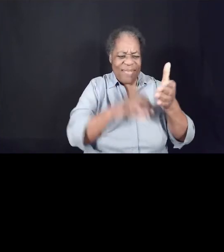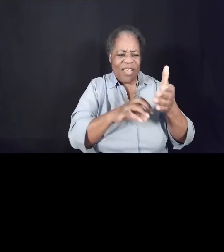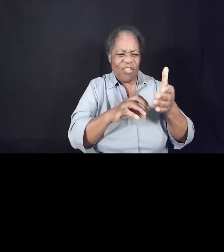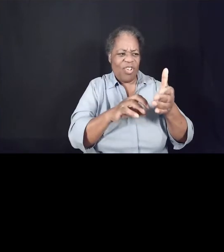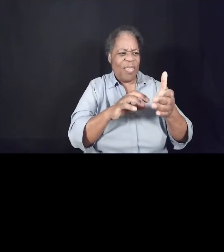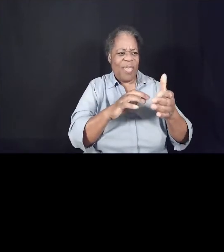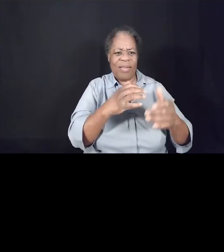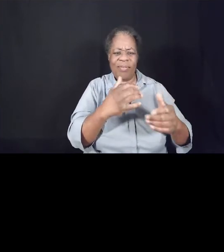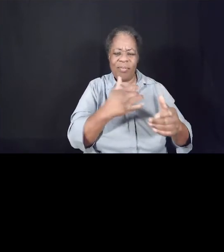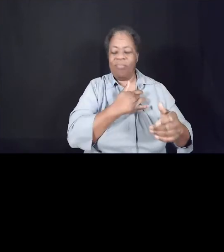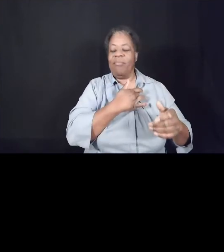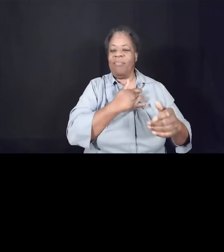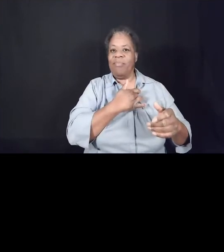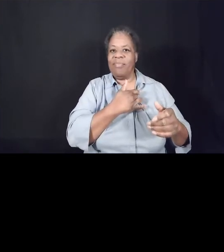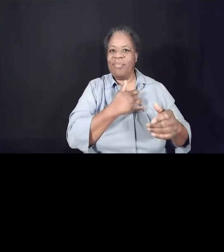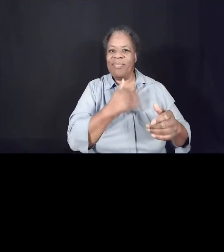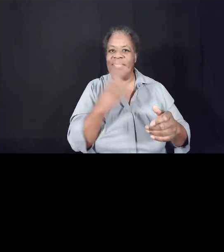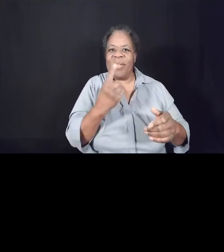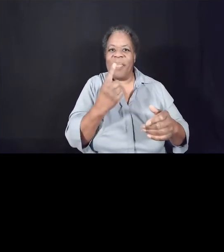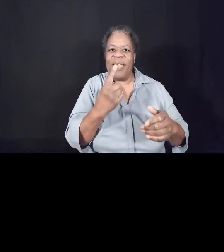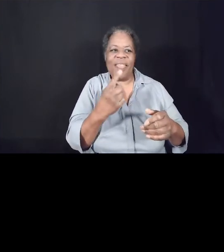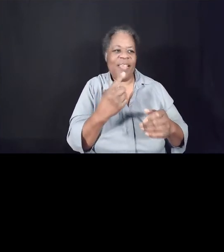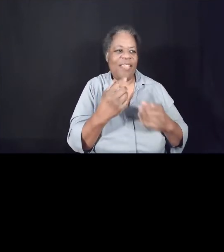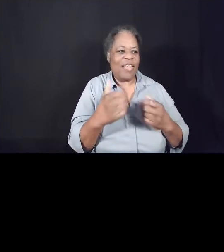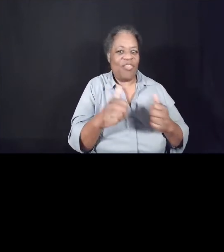Is there that convicts or challenges you?